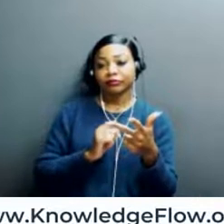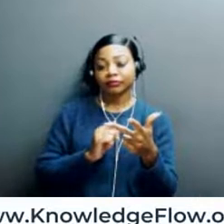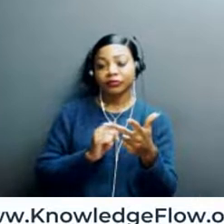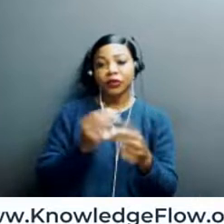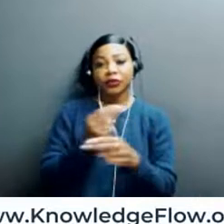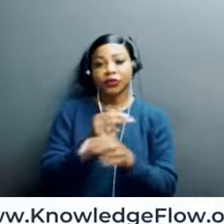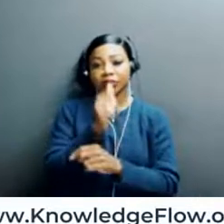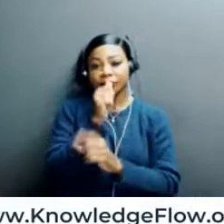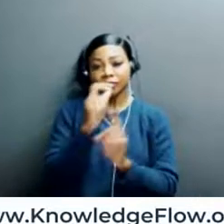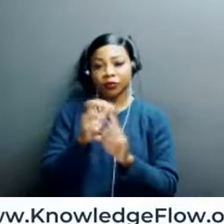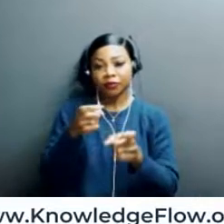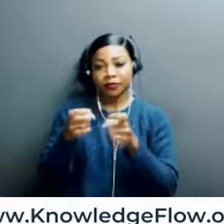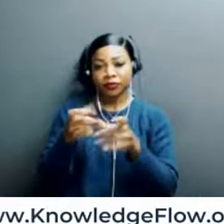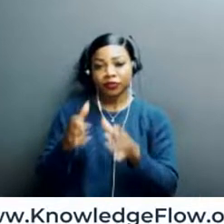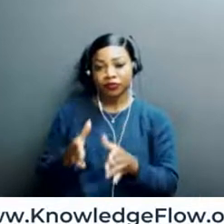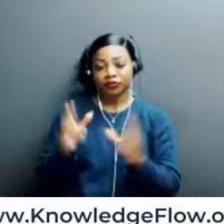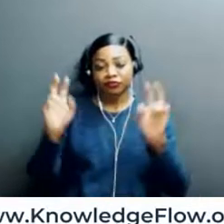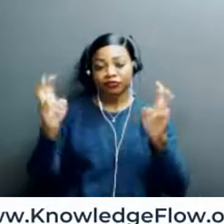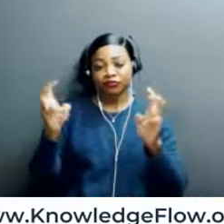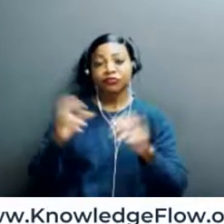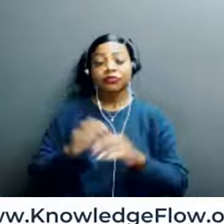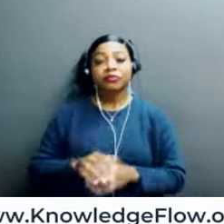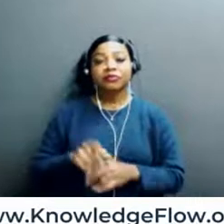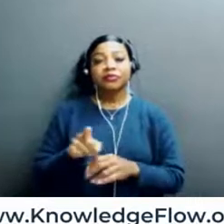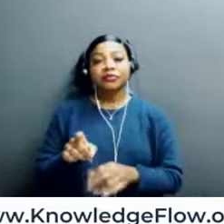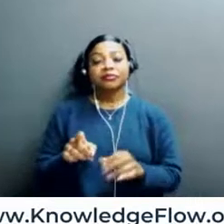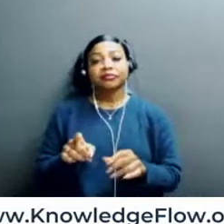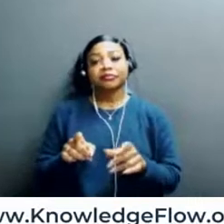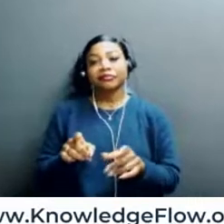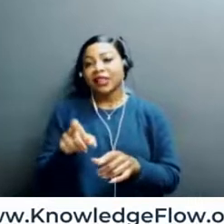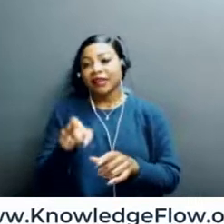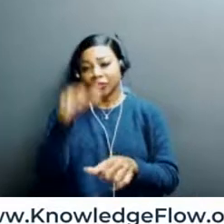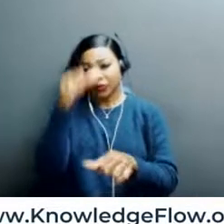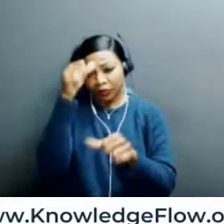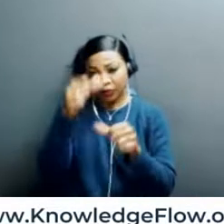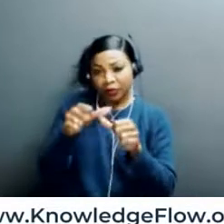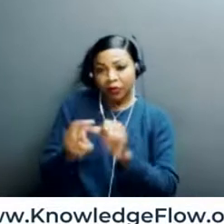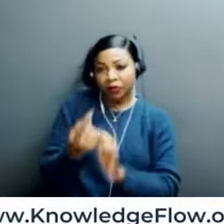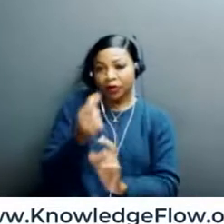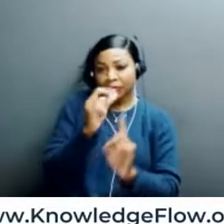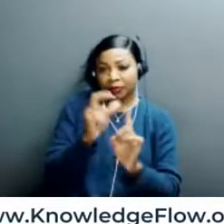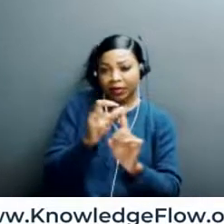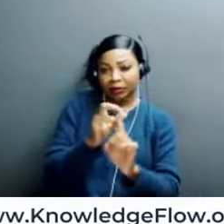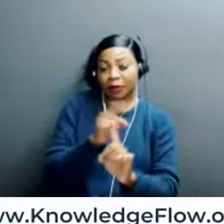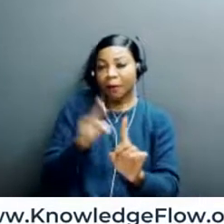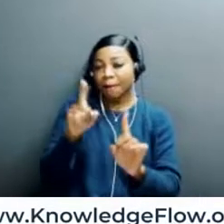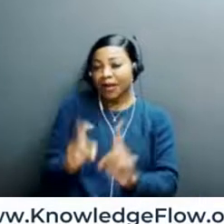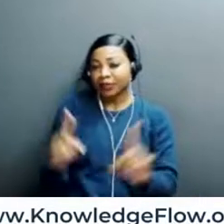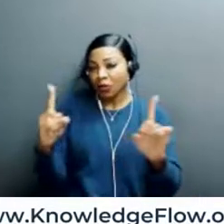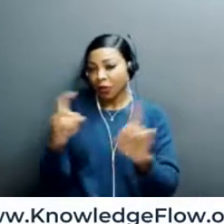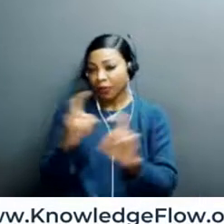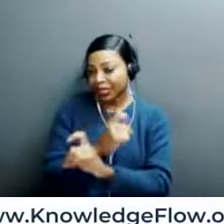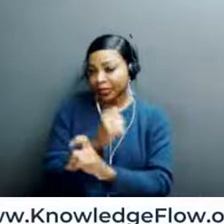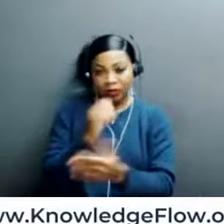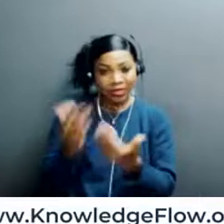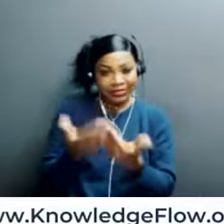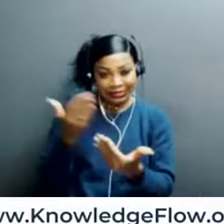manager, which allows for the remember, you only have to remember one password, it has to be complex, but allows you to create